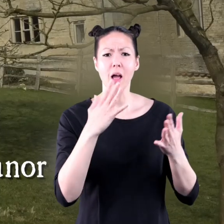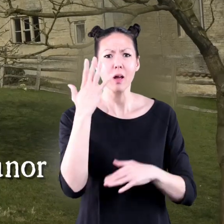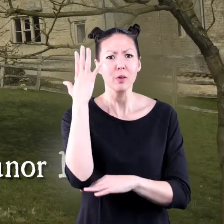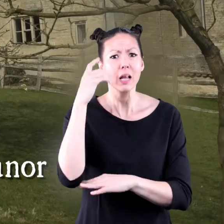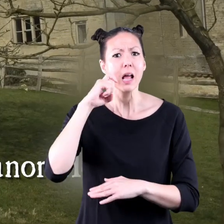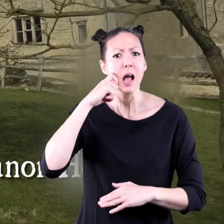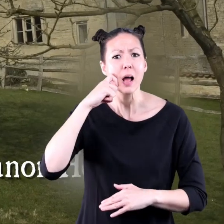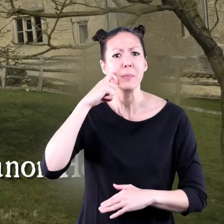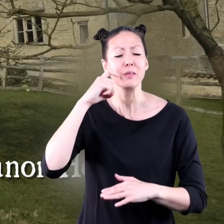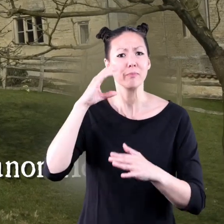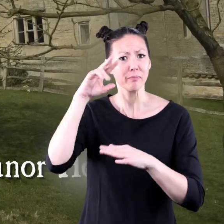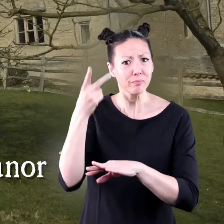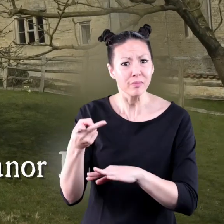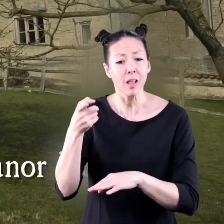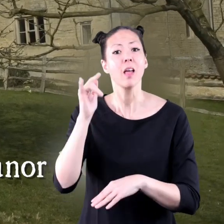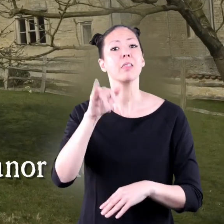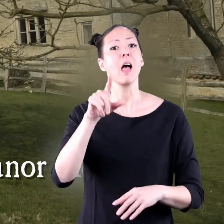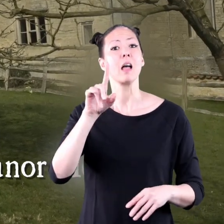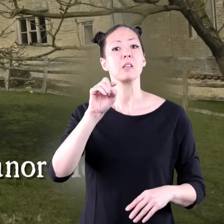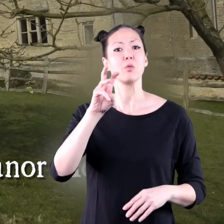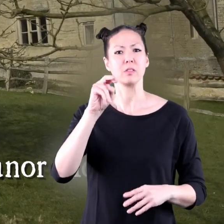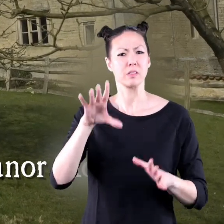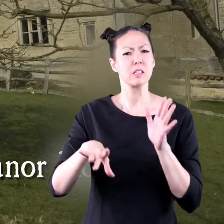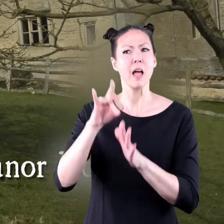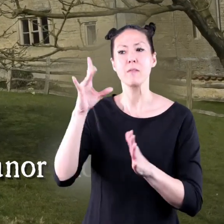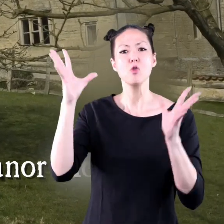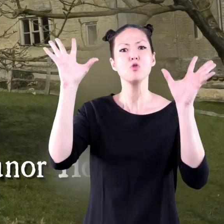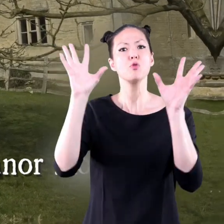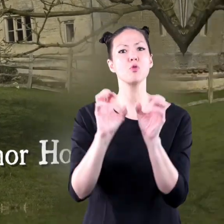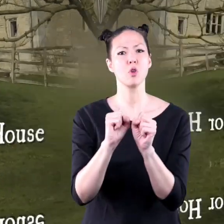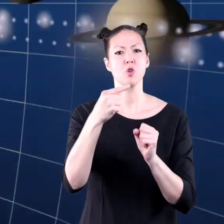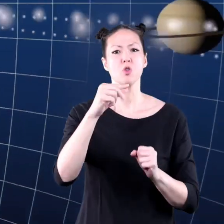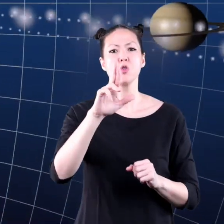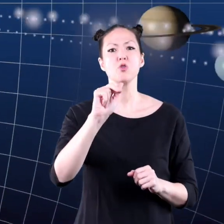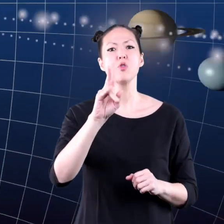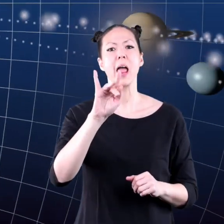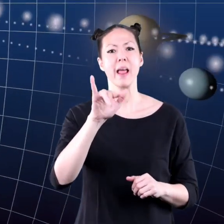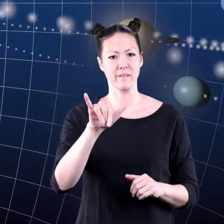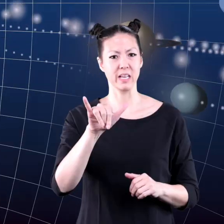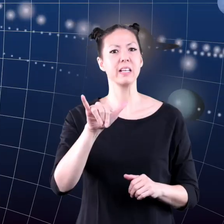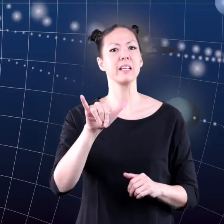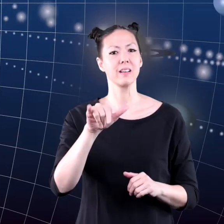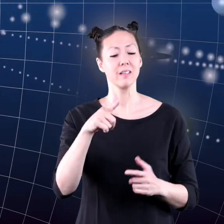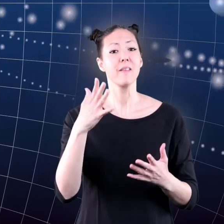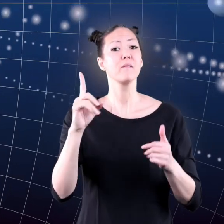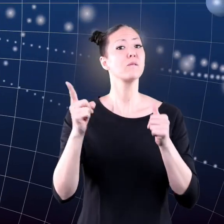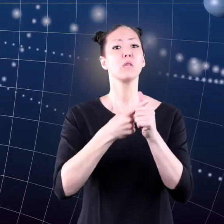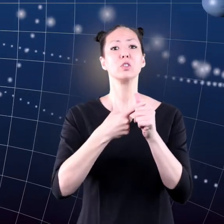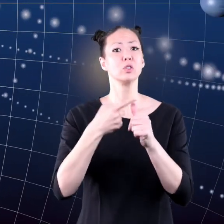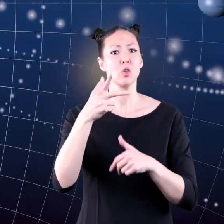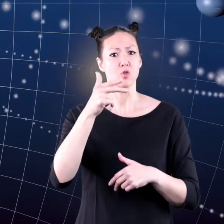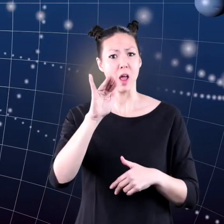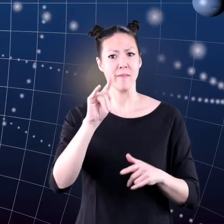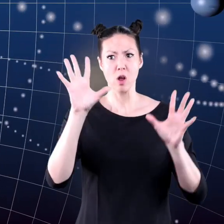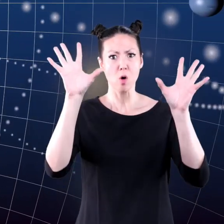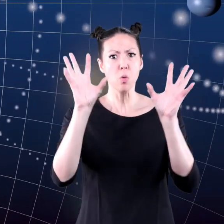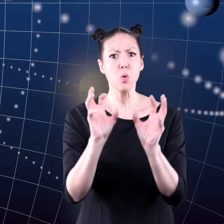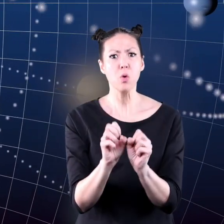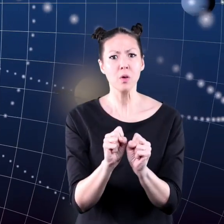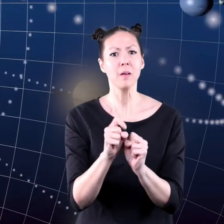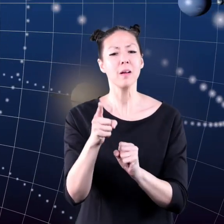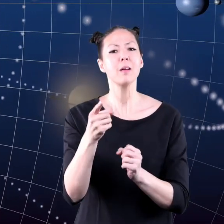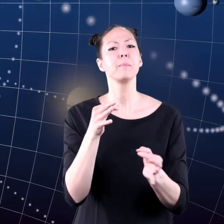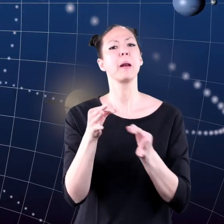is true or not. But it's said. That's when Newton discovered gravity. He was the first to use gravity to